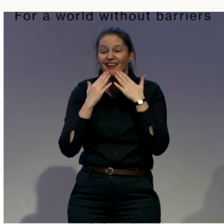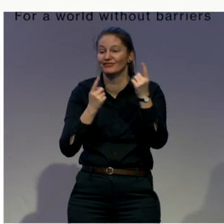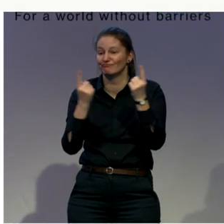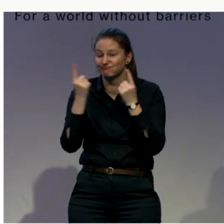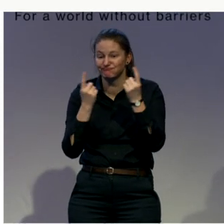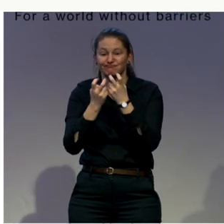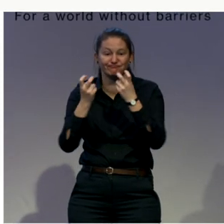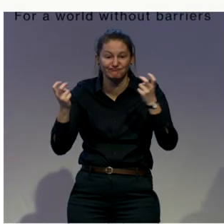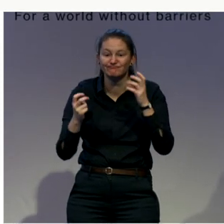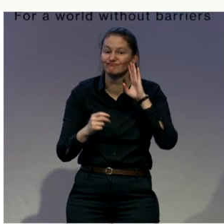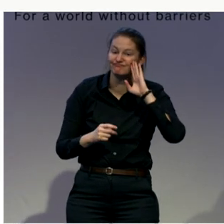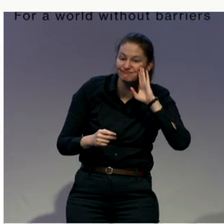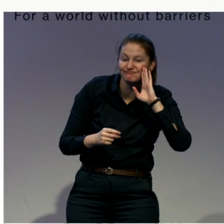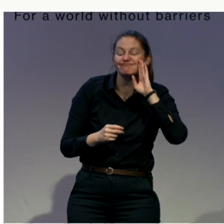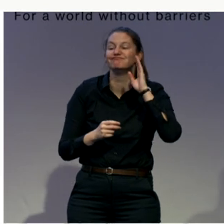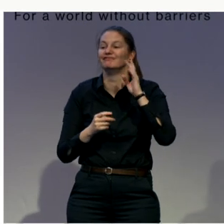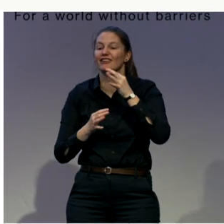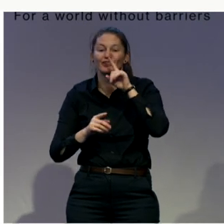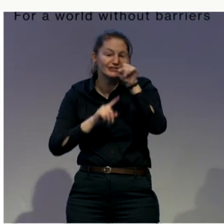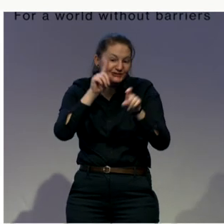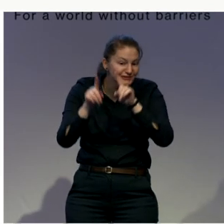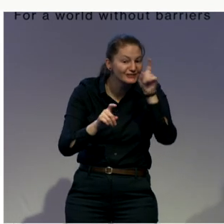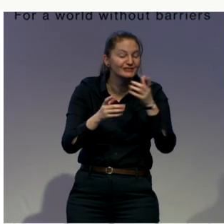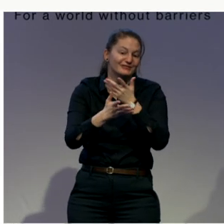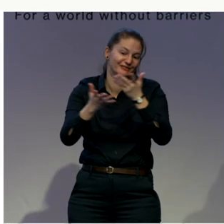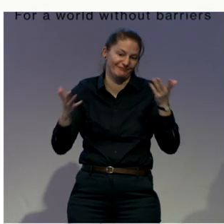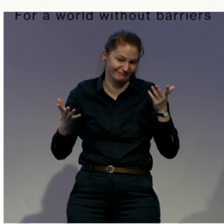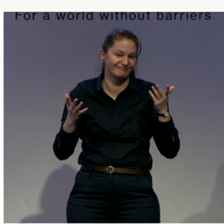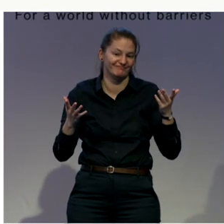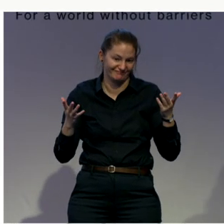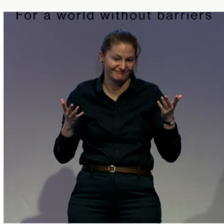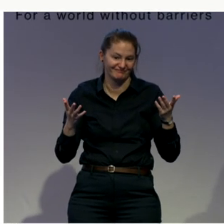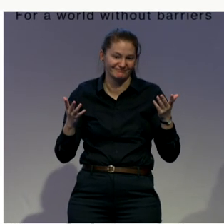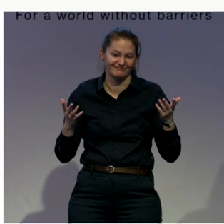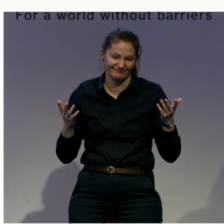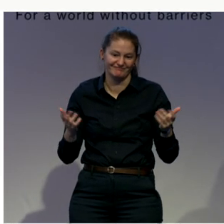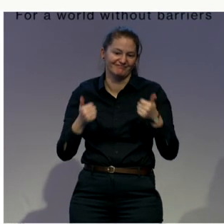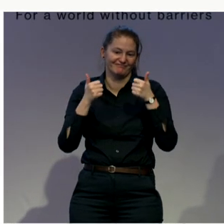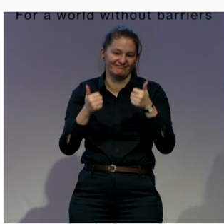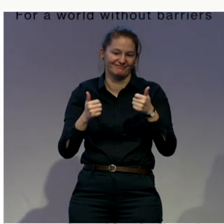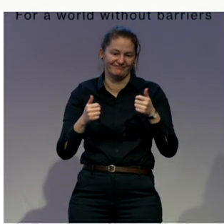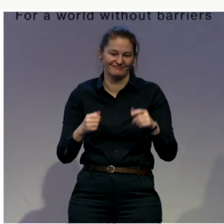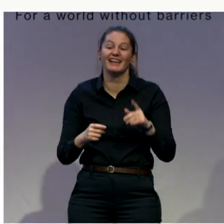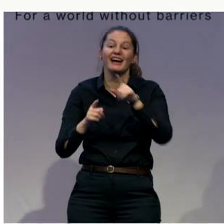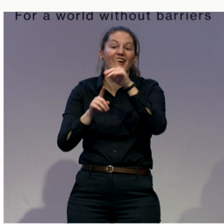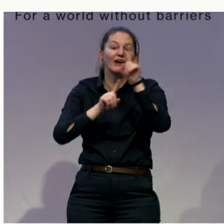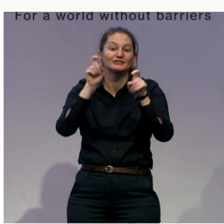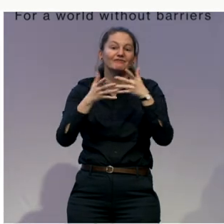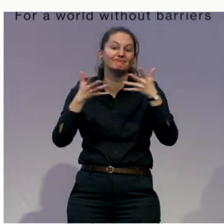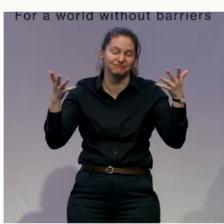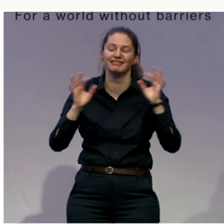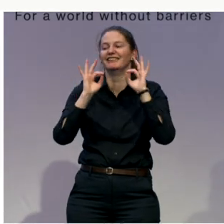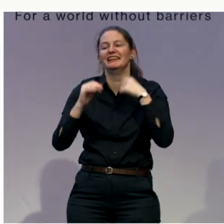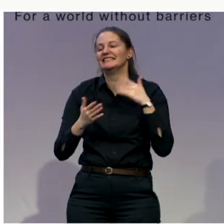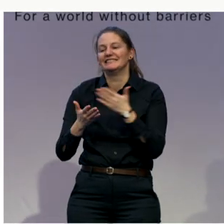for making sure that we don't do the song. Thank you very much and have a safe journey back home and I hope you have time to